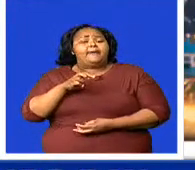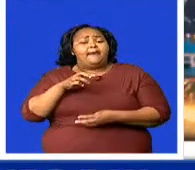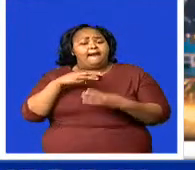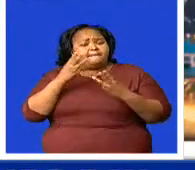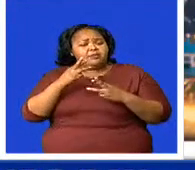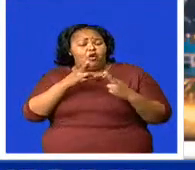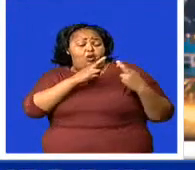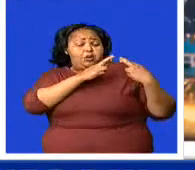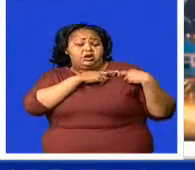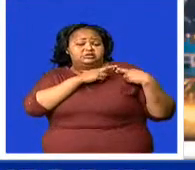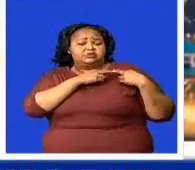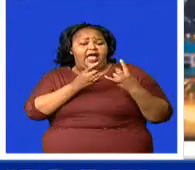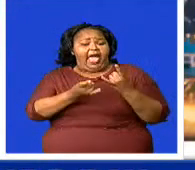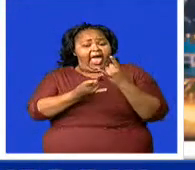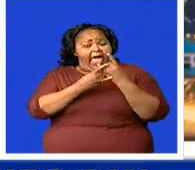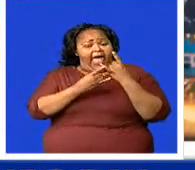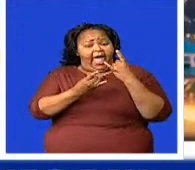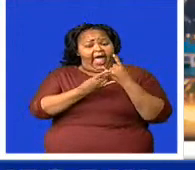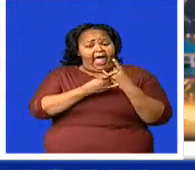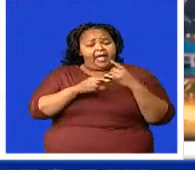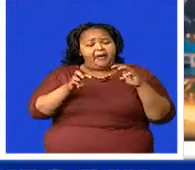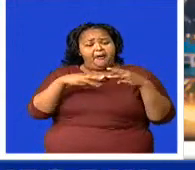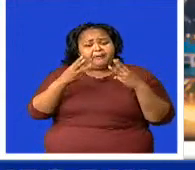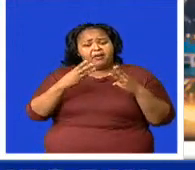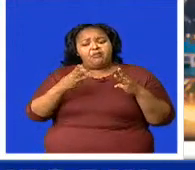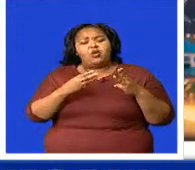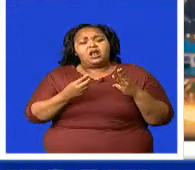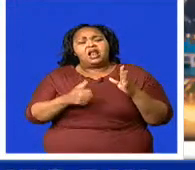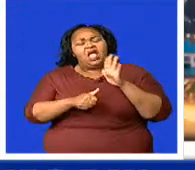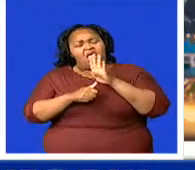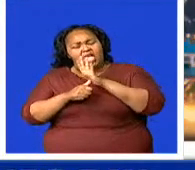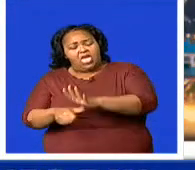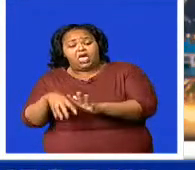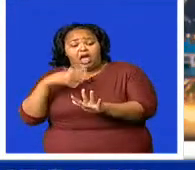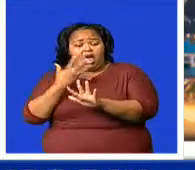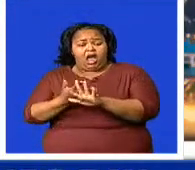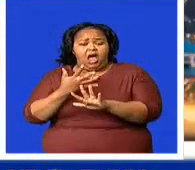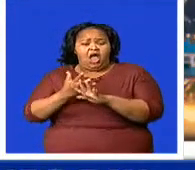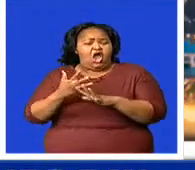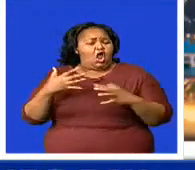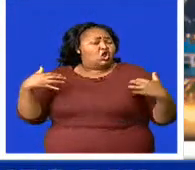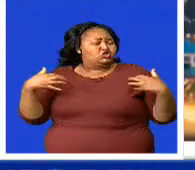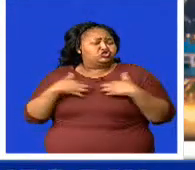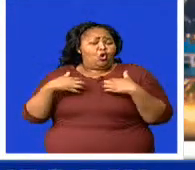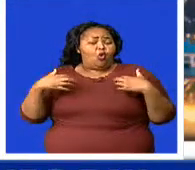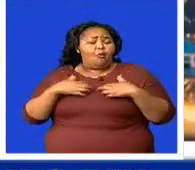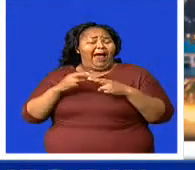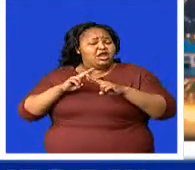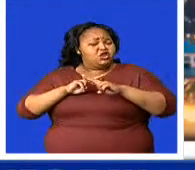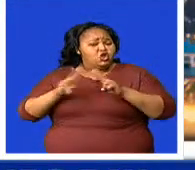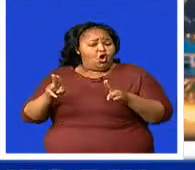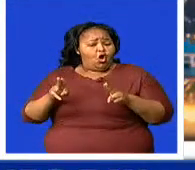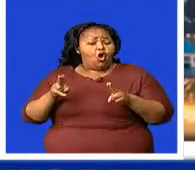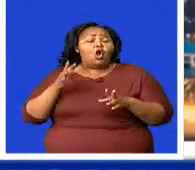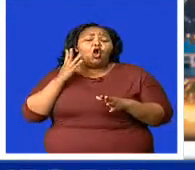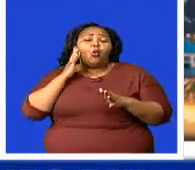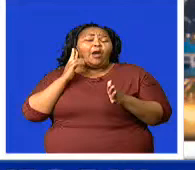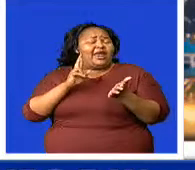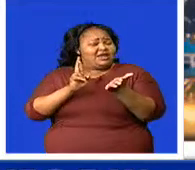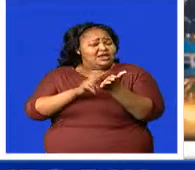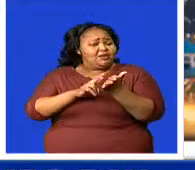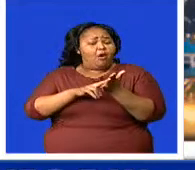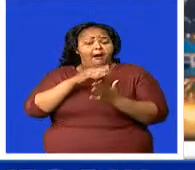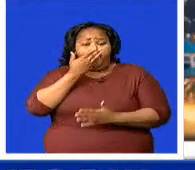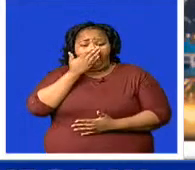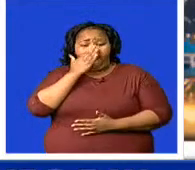tasked to help gender-based violence survivors not to mistreat them when they report their cases as this